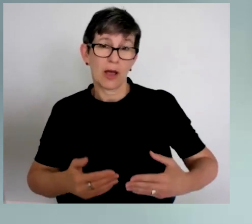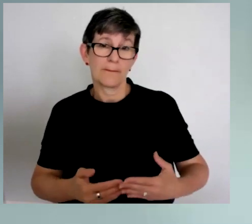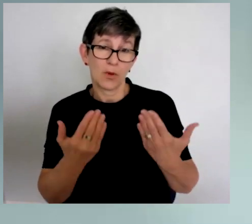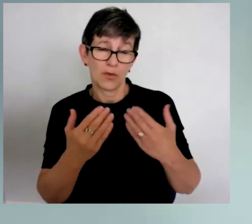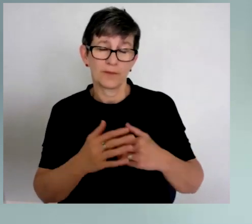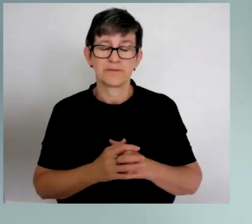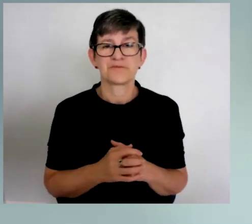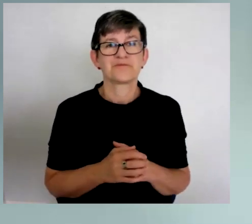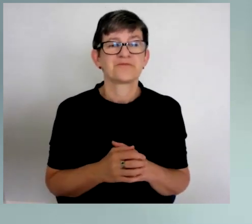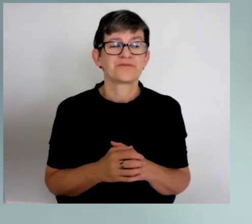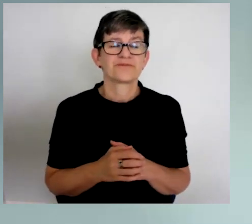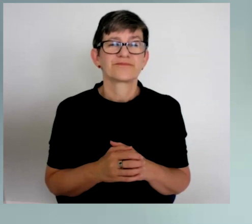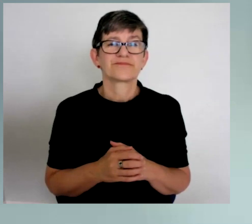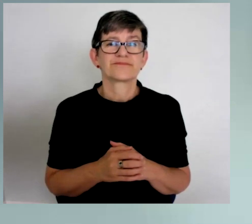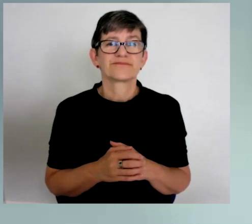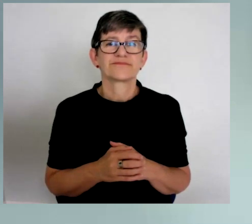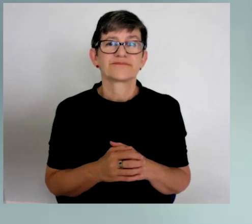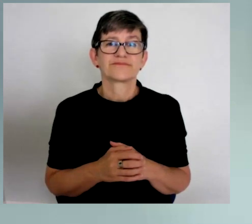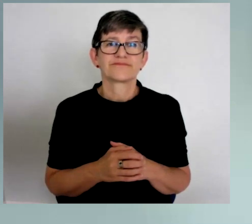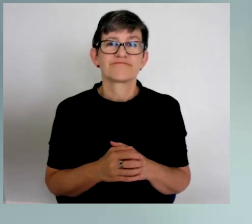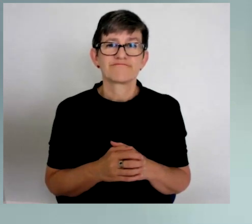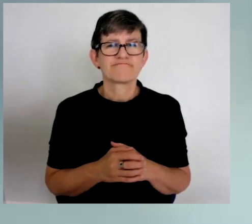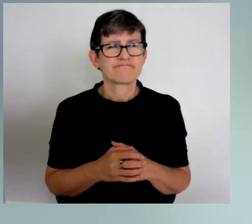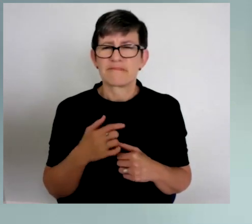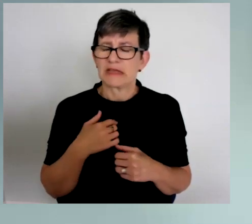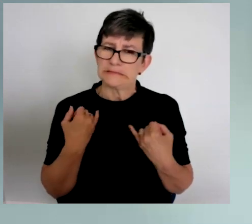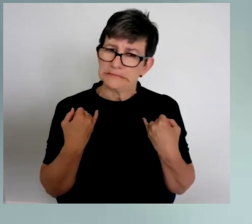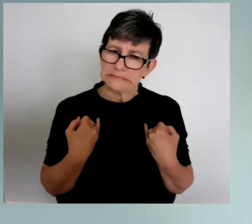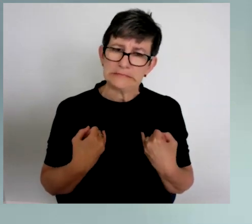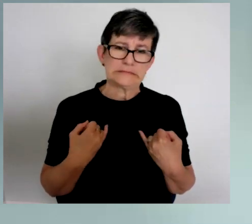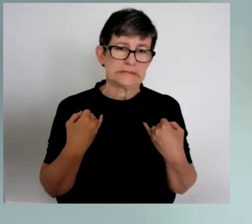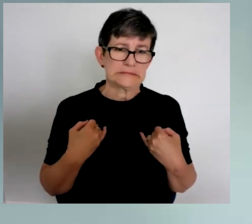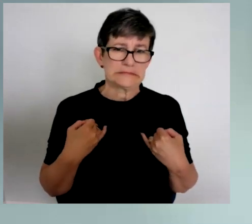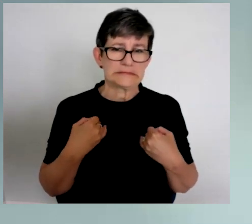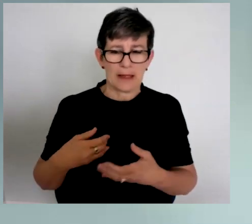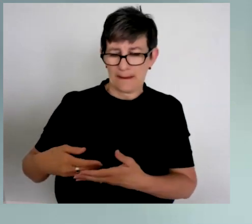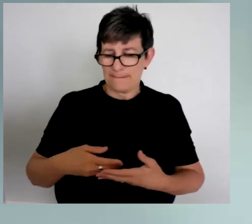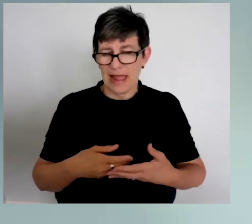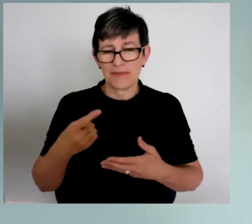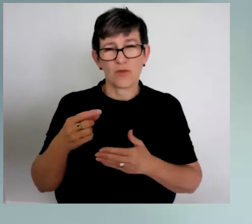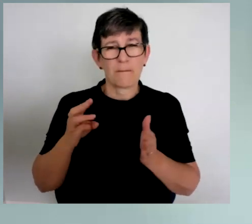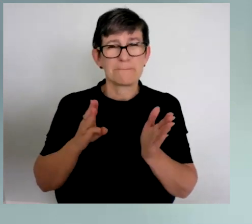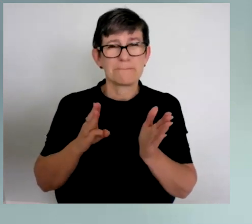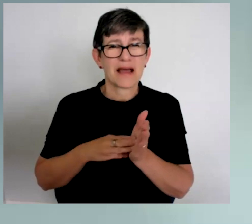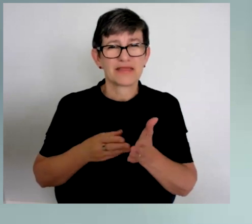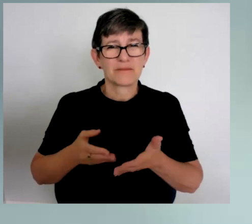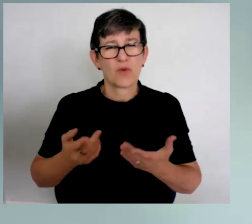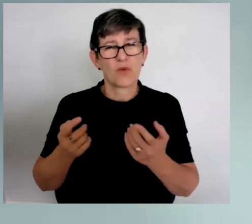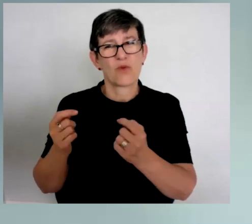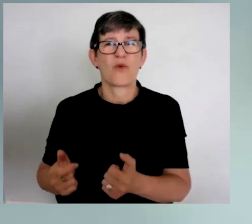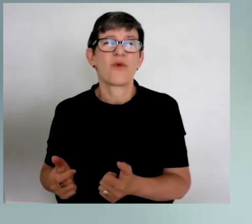I was really unwell. She was a month early and so had to be